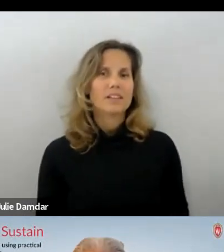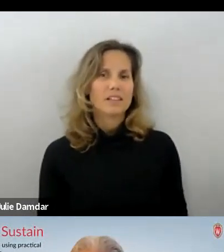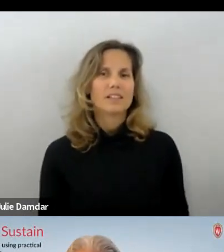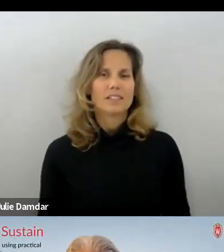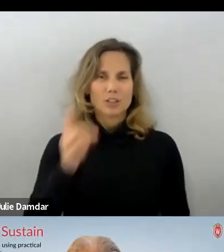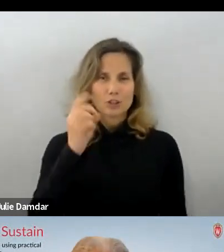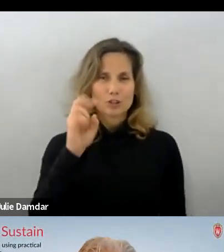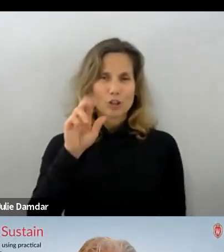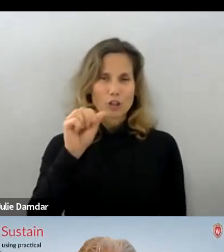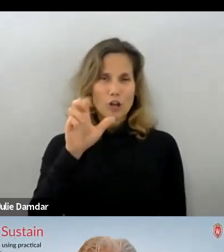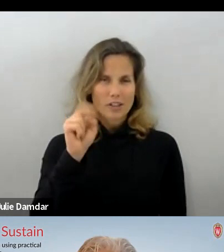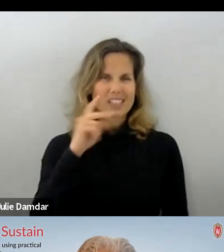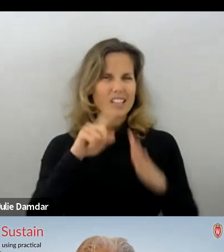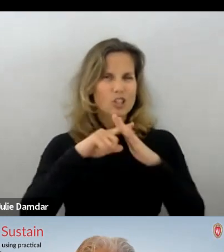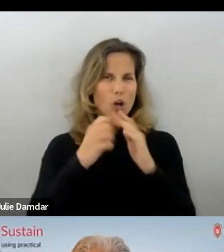participants.